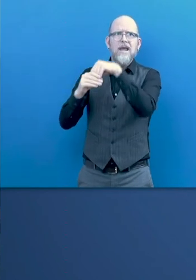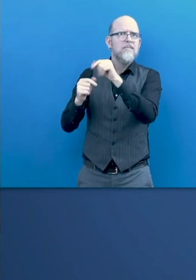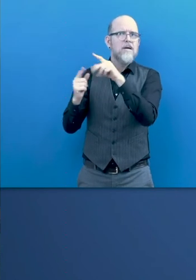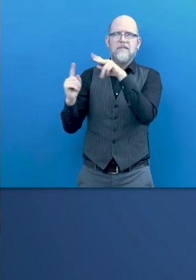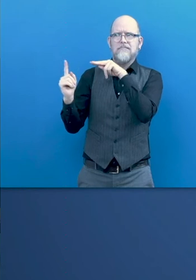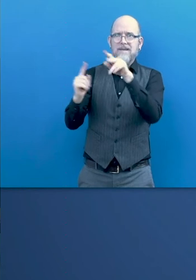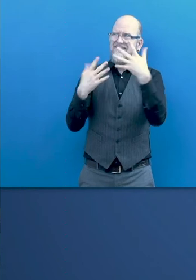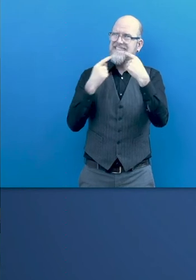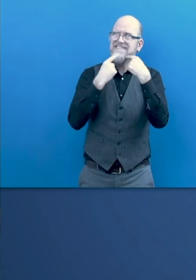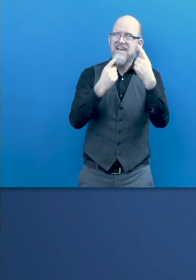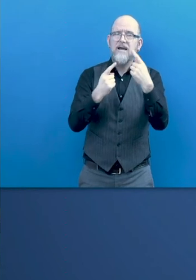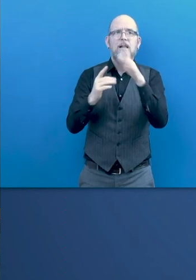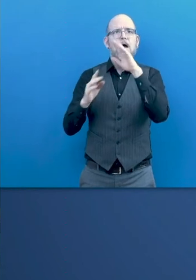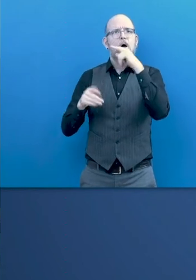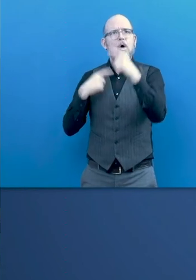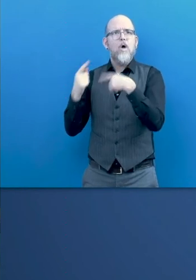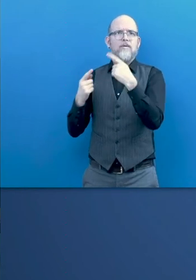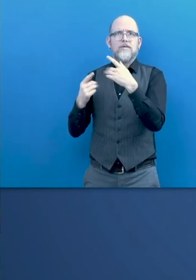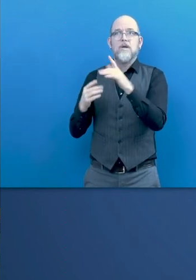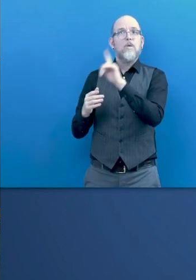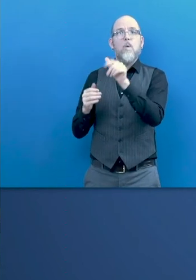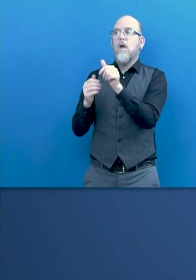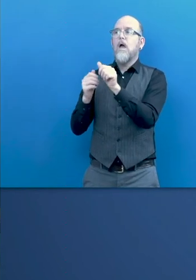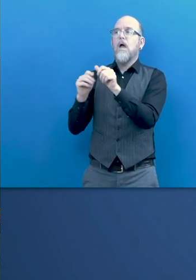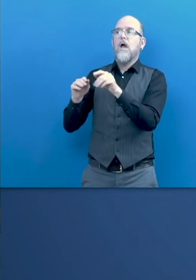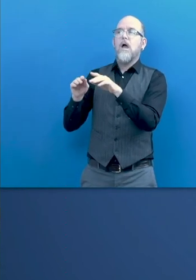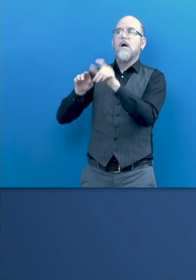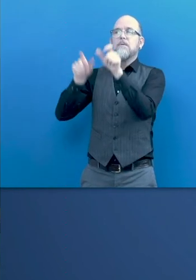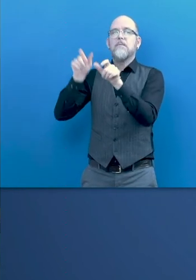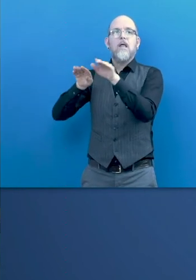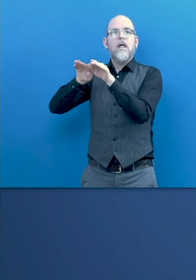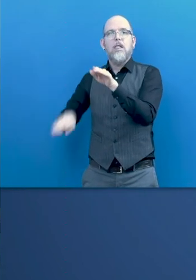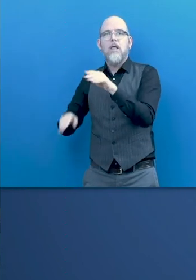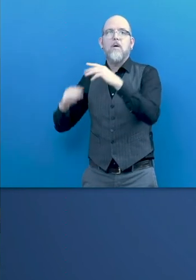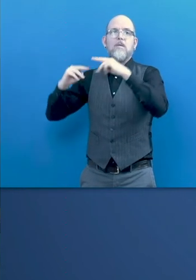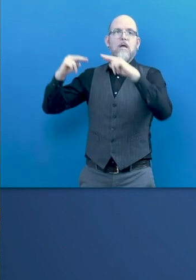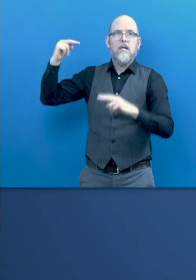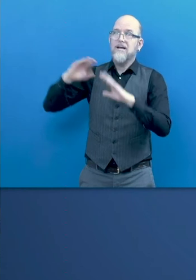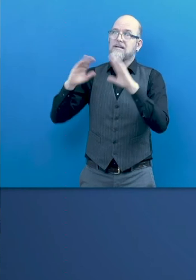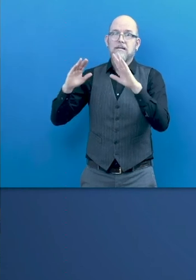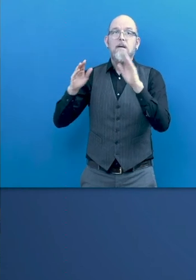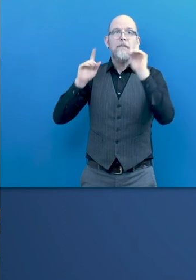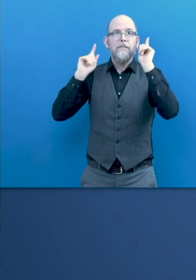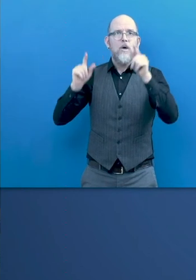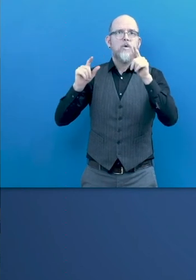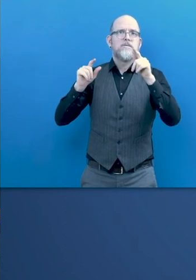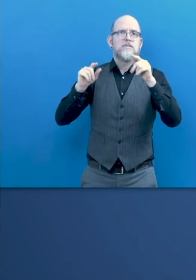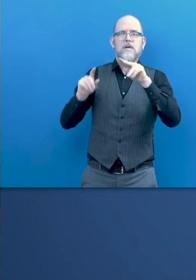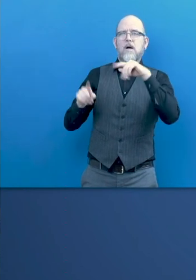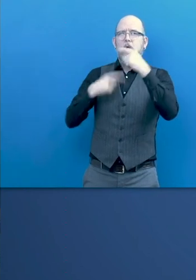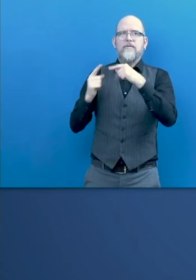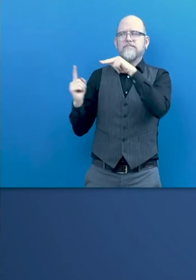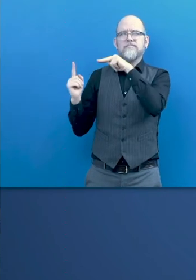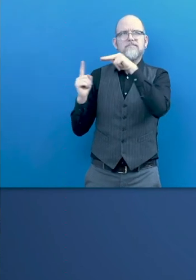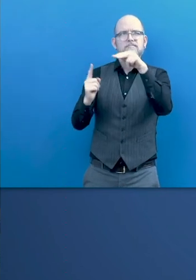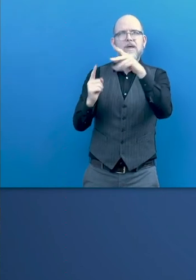That is not a phrase, that is not only a phrase, that is not only a quote. That it be a reality